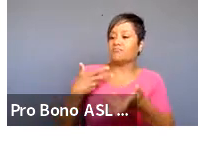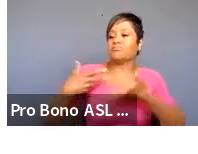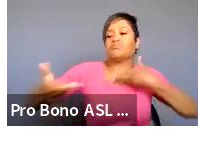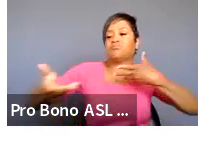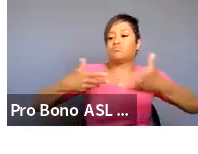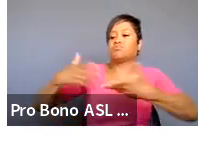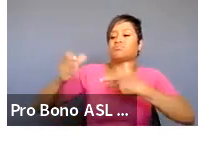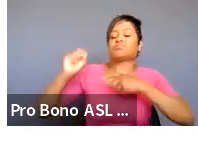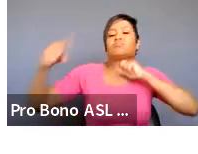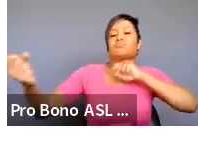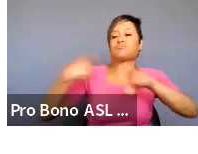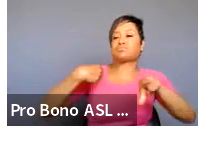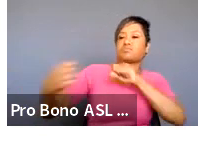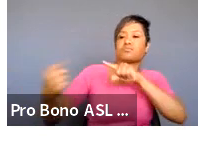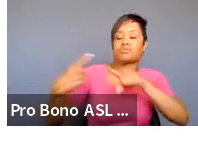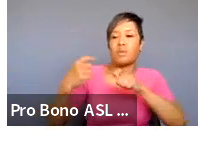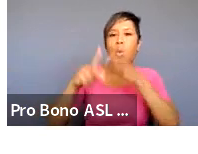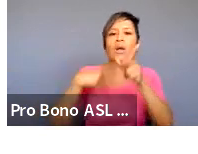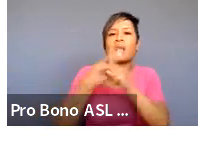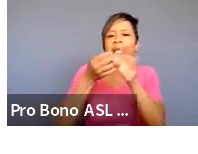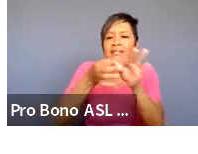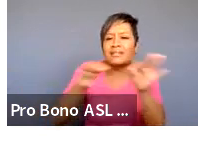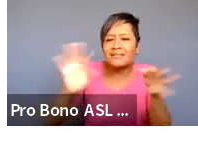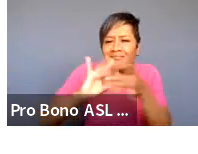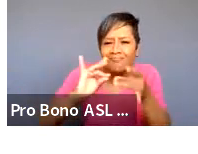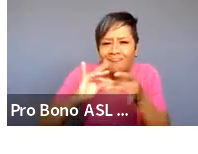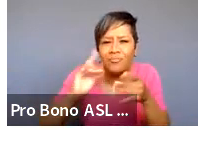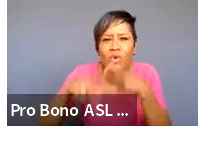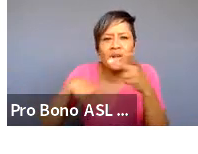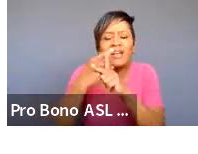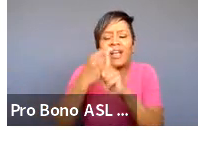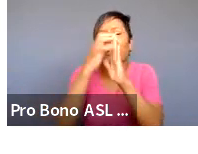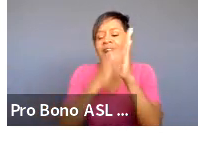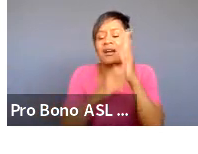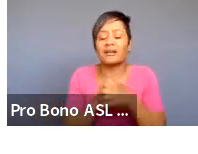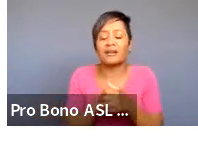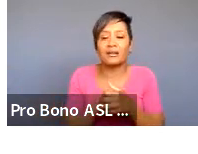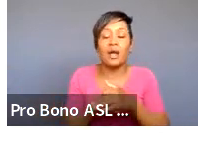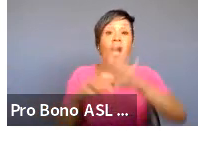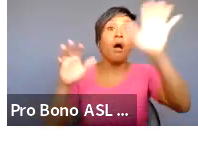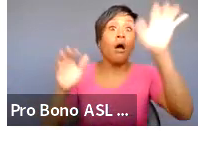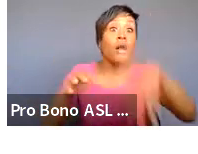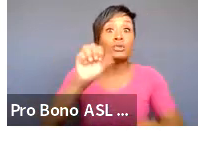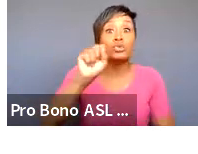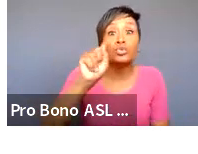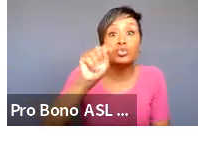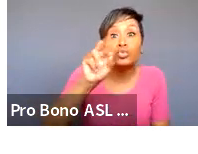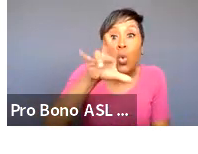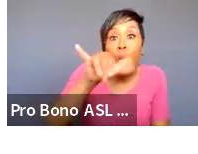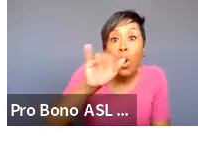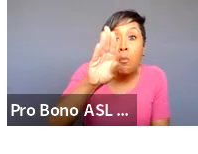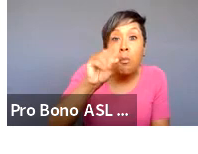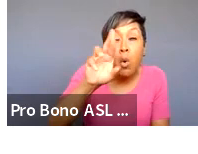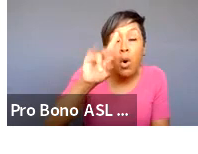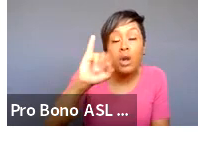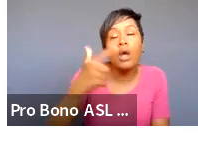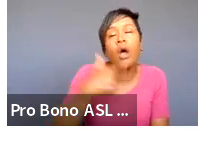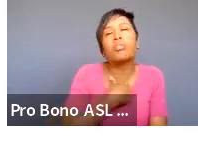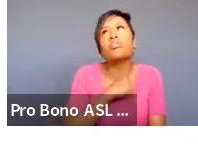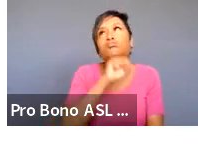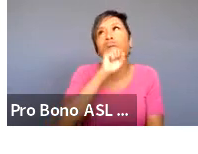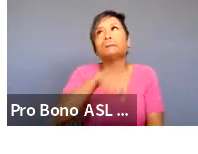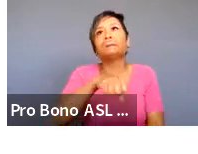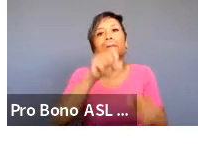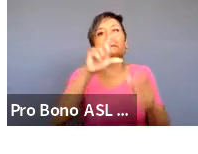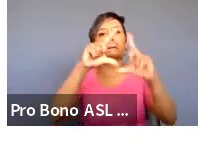comes out seeing what narrative gets pulled out uh storyboarding i love post-its i love drawing you know sometimes i want to